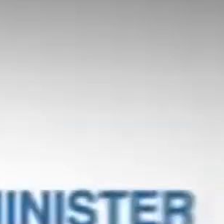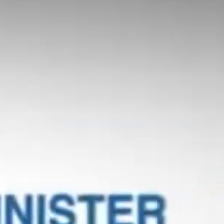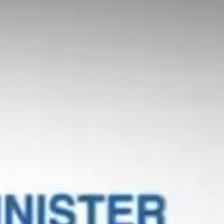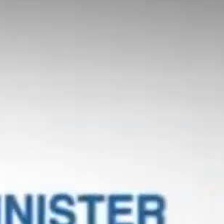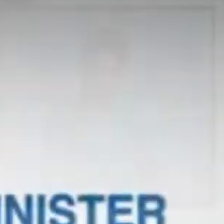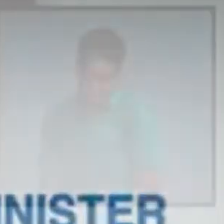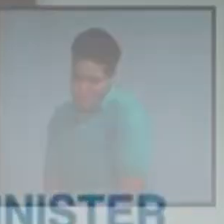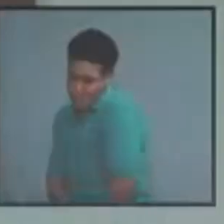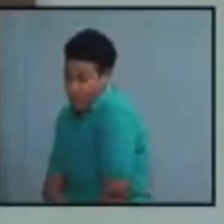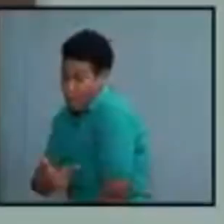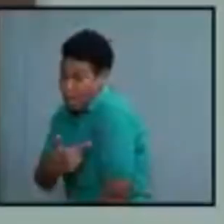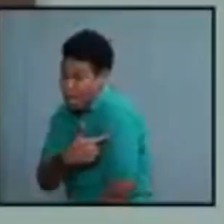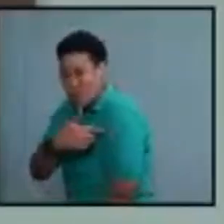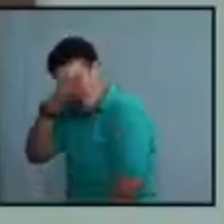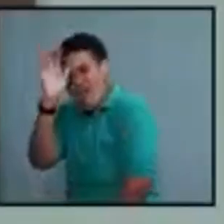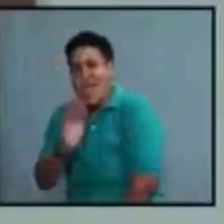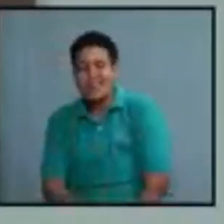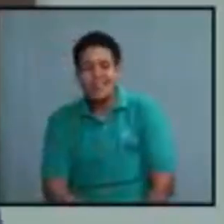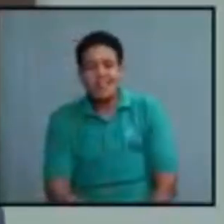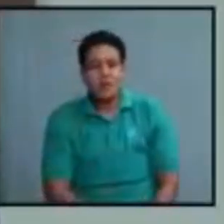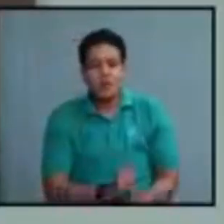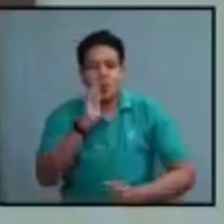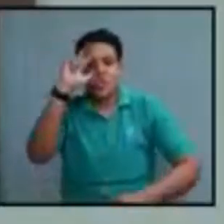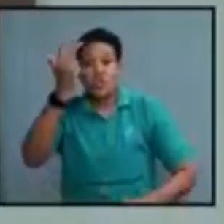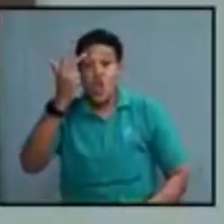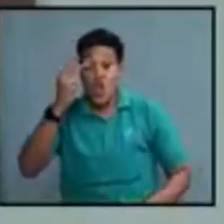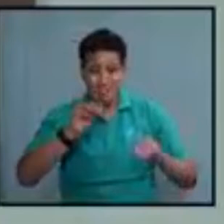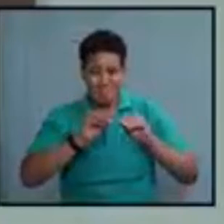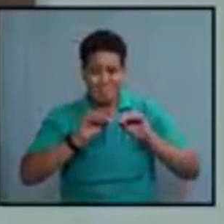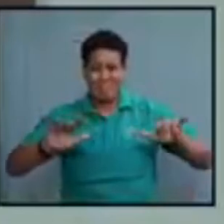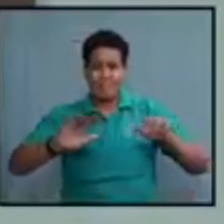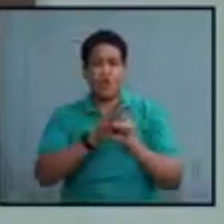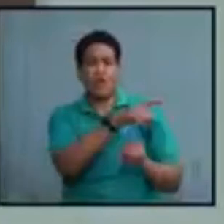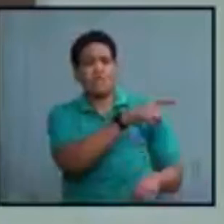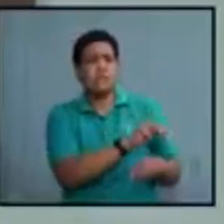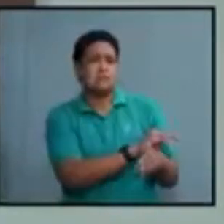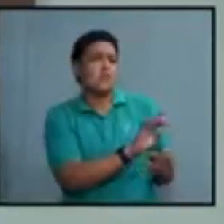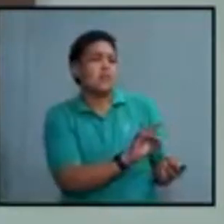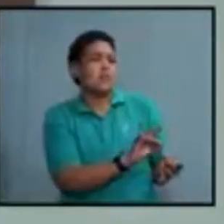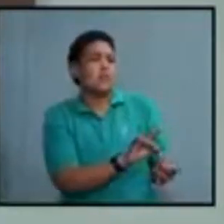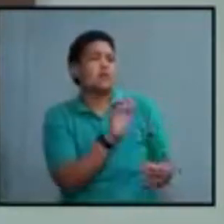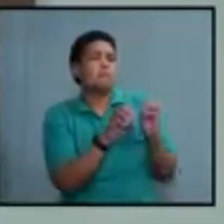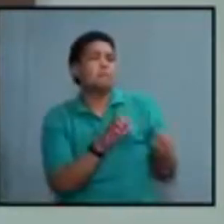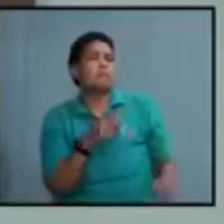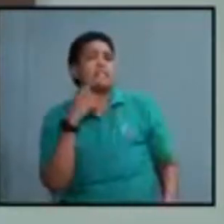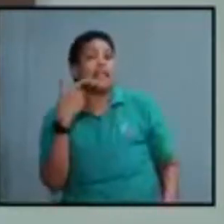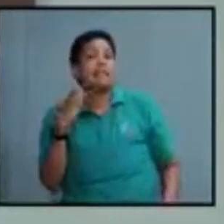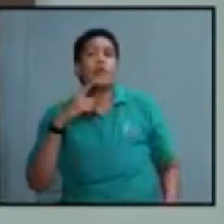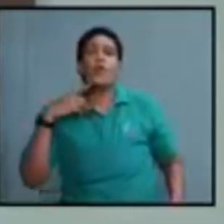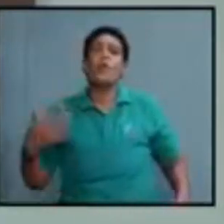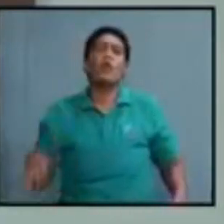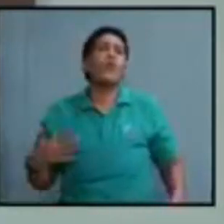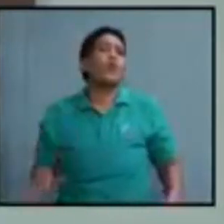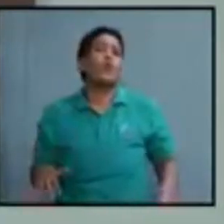Even now, with the third wave, which ministers pointed out, how pervasive